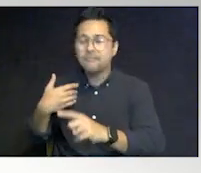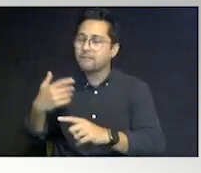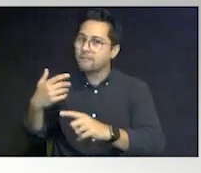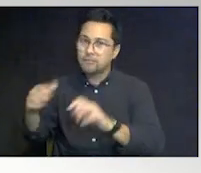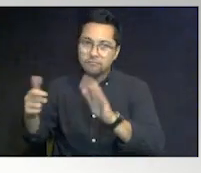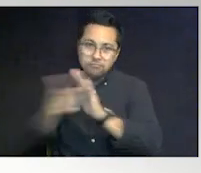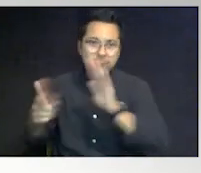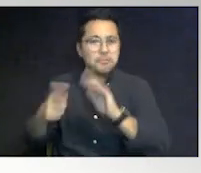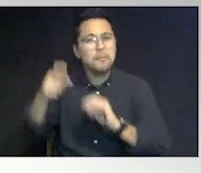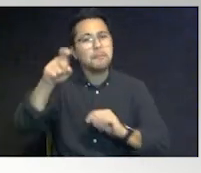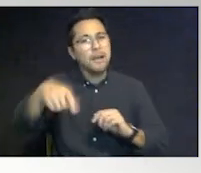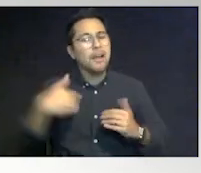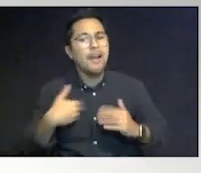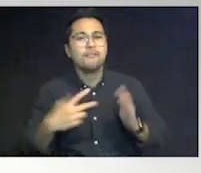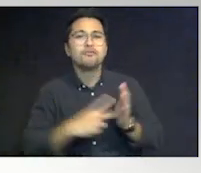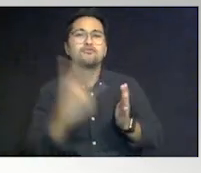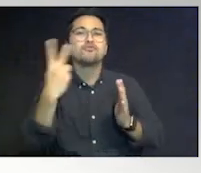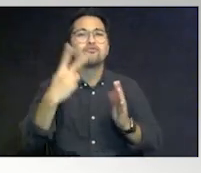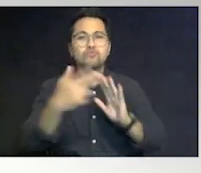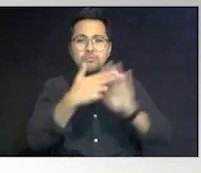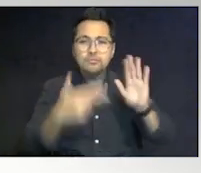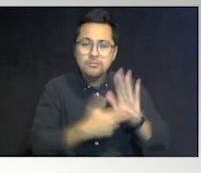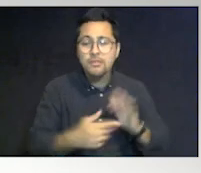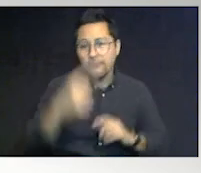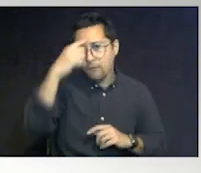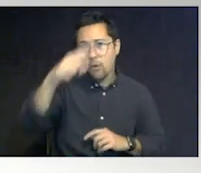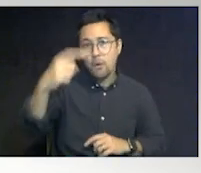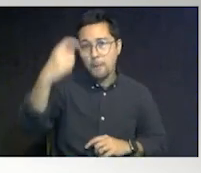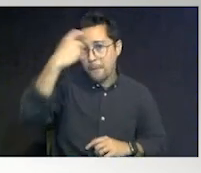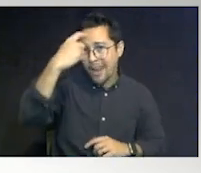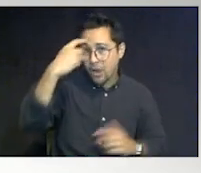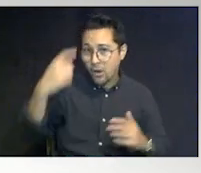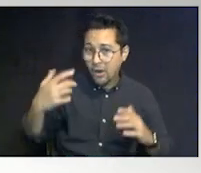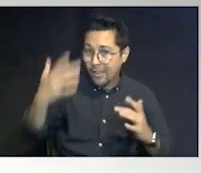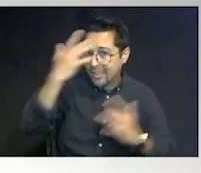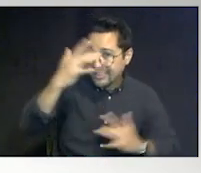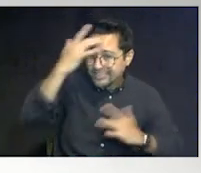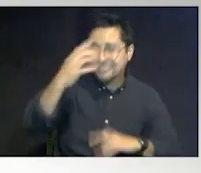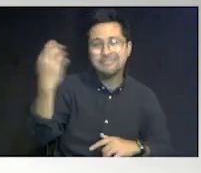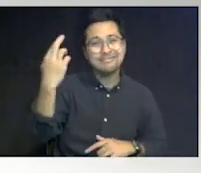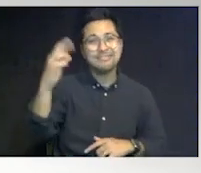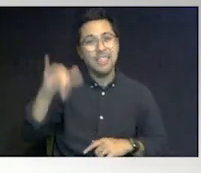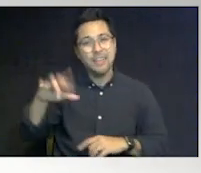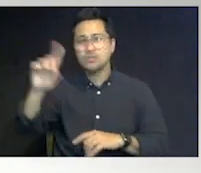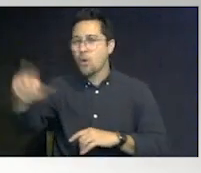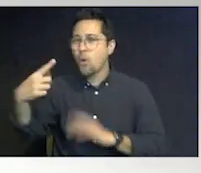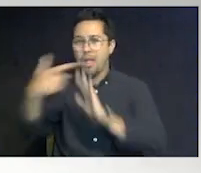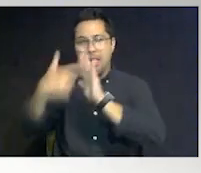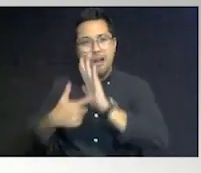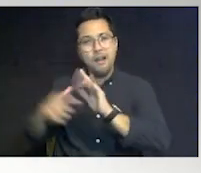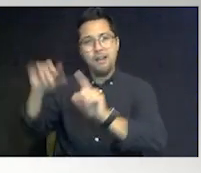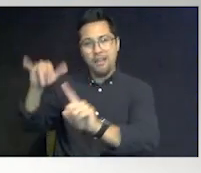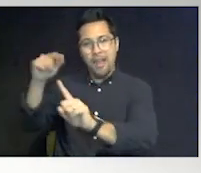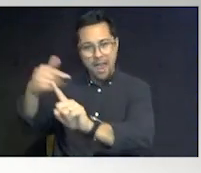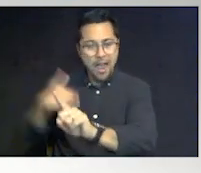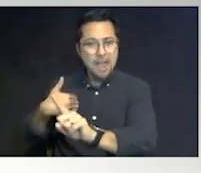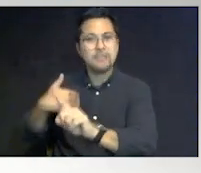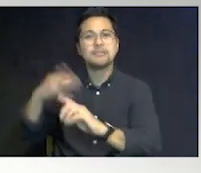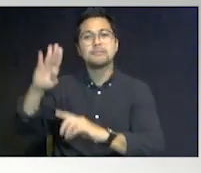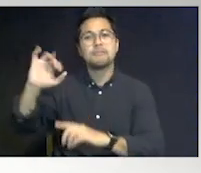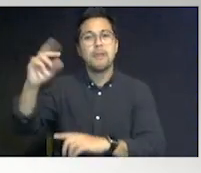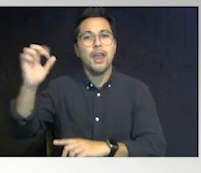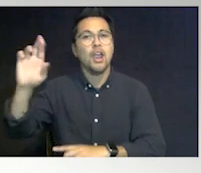have a dual diagnosis of mental illness because that is the only statute that has Baker Act